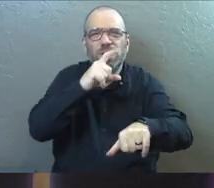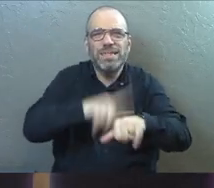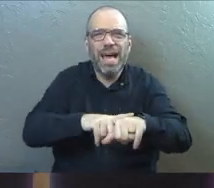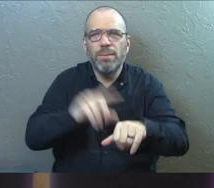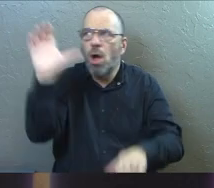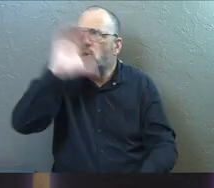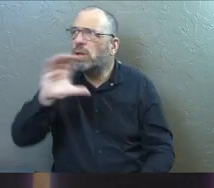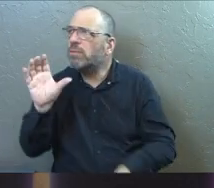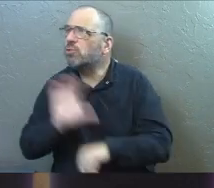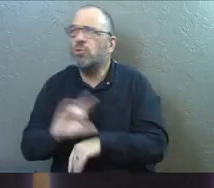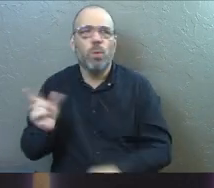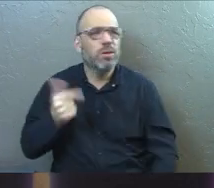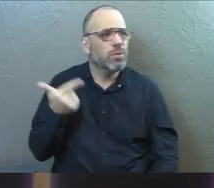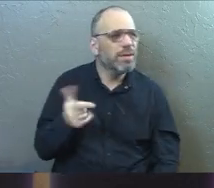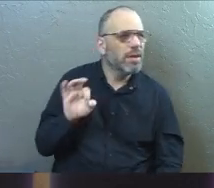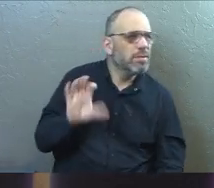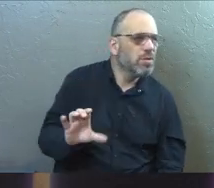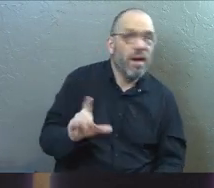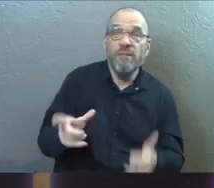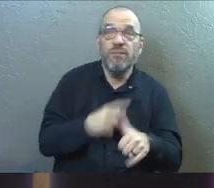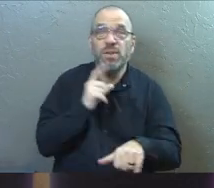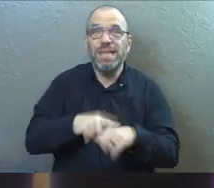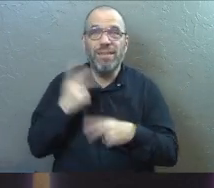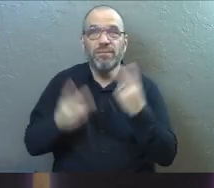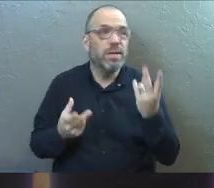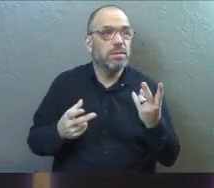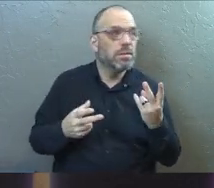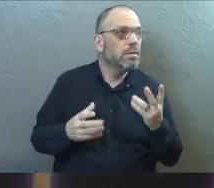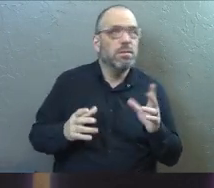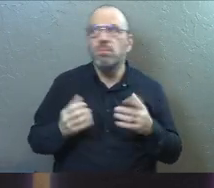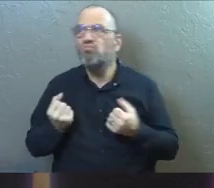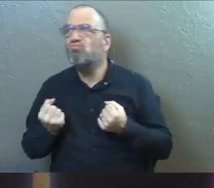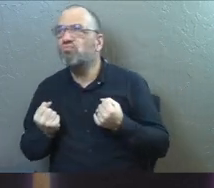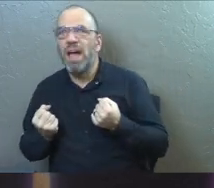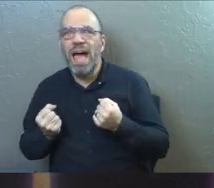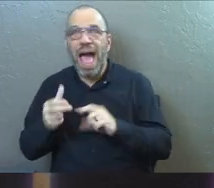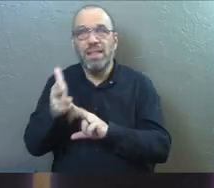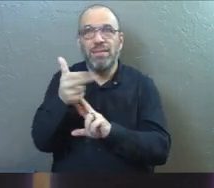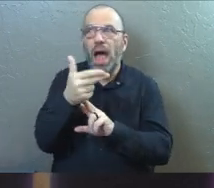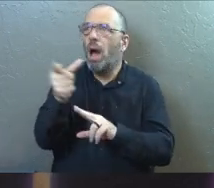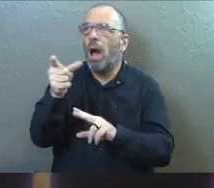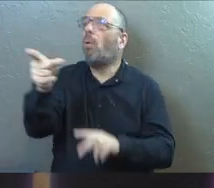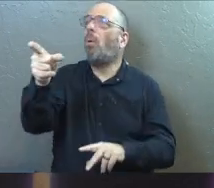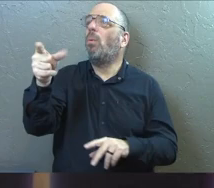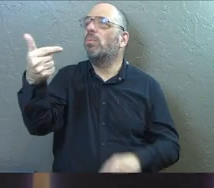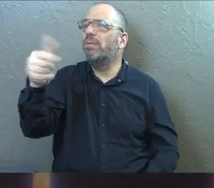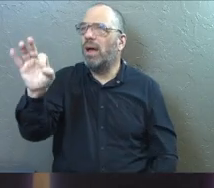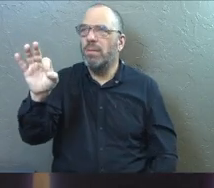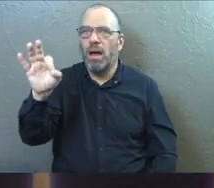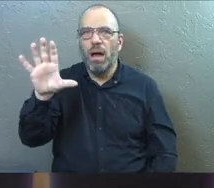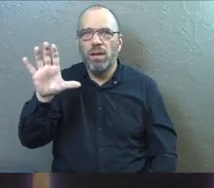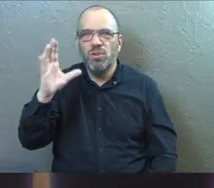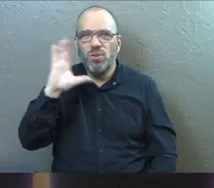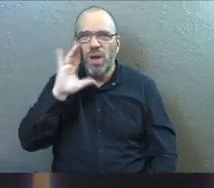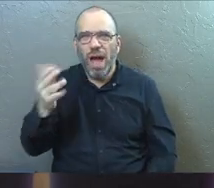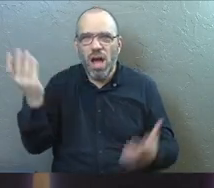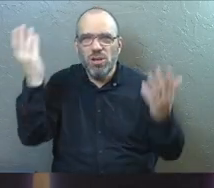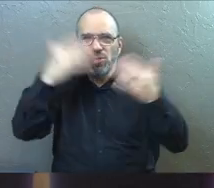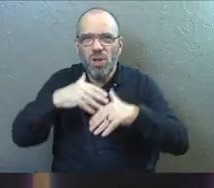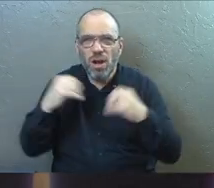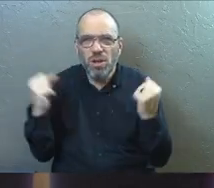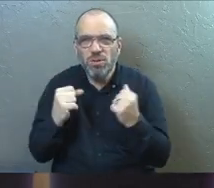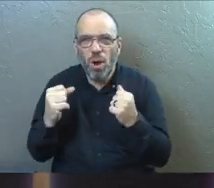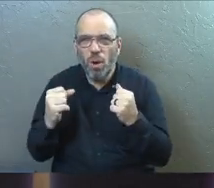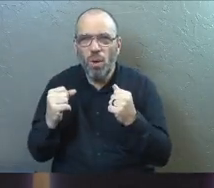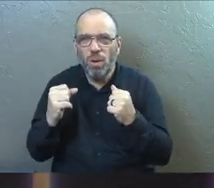time you were trying to find this church for your very first visiting Sunday and those flags helped you find it. You know how early and how dark it is and